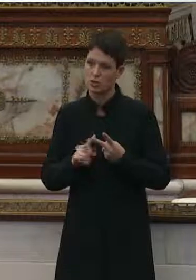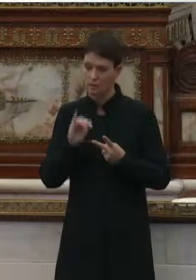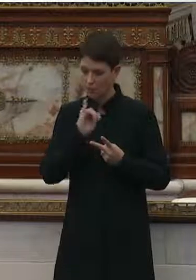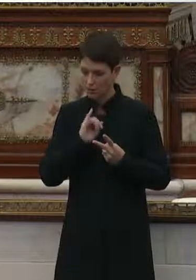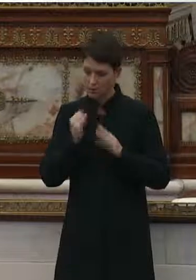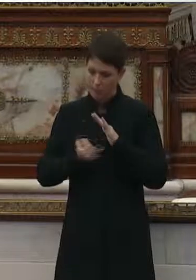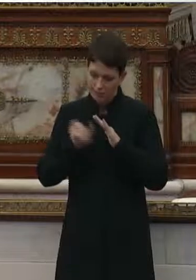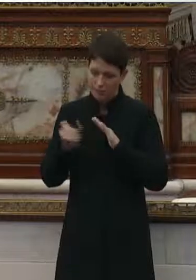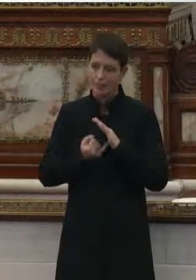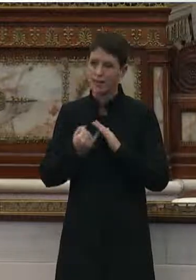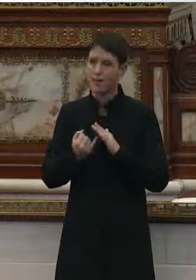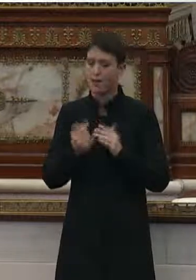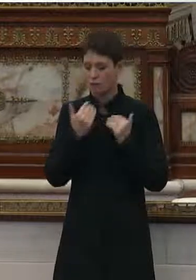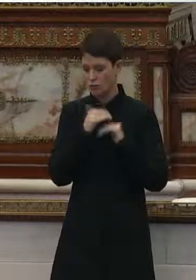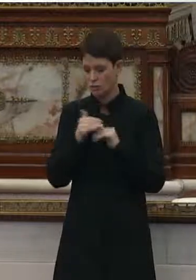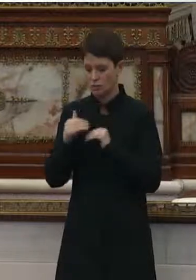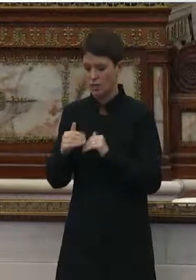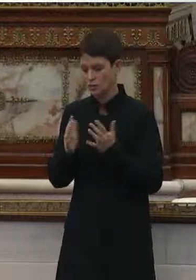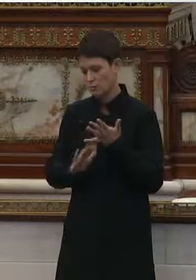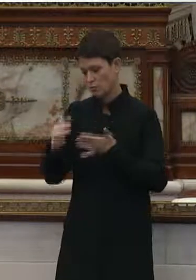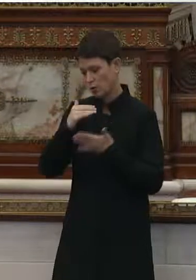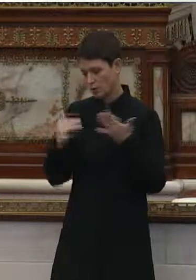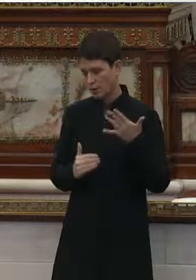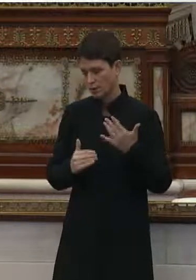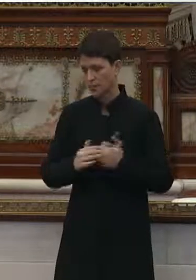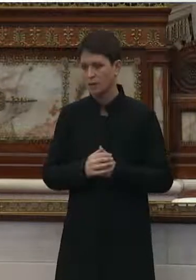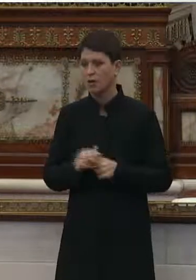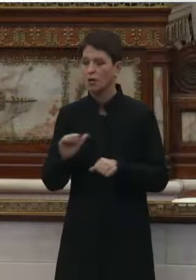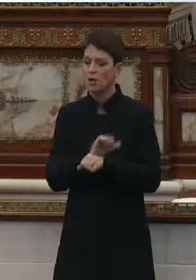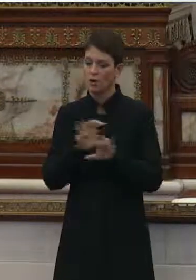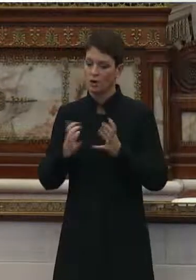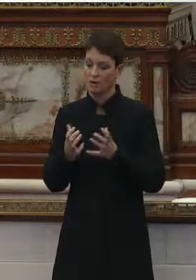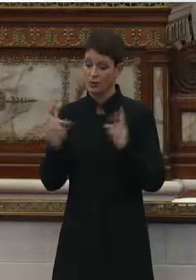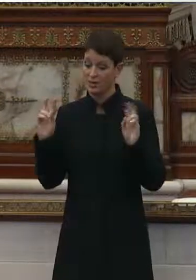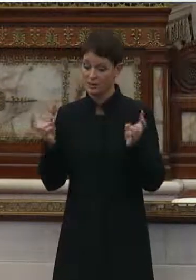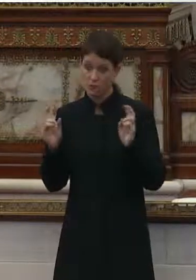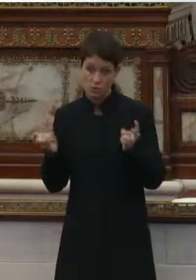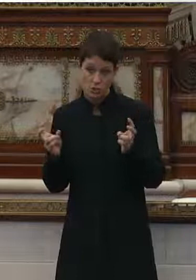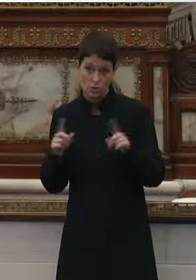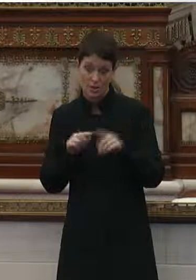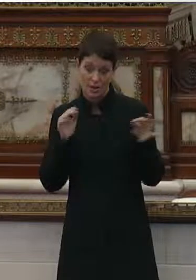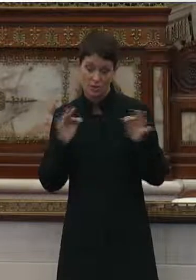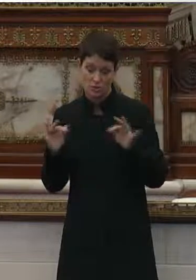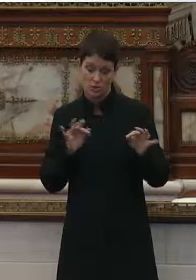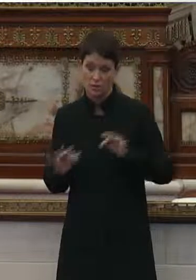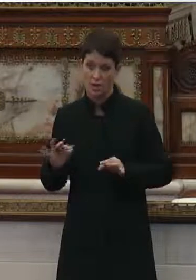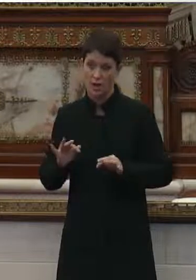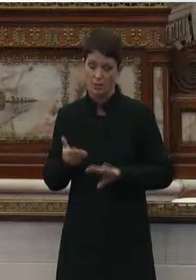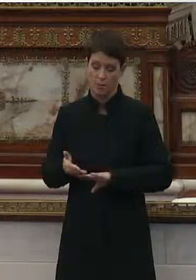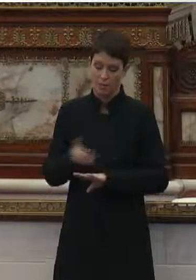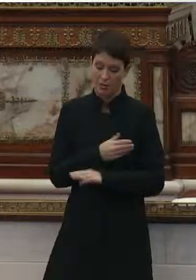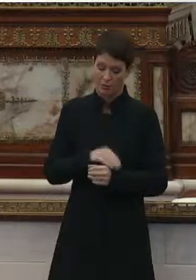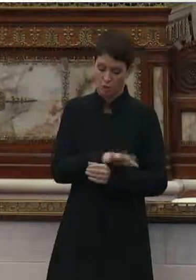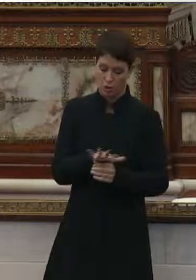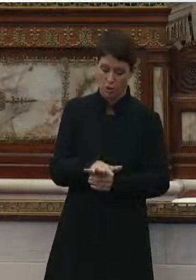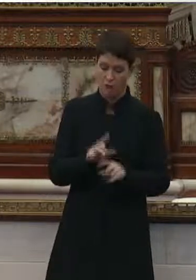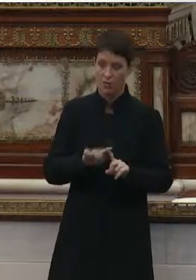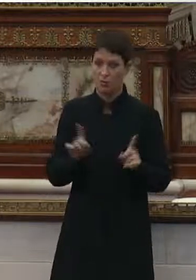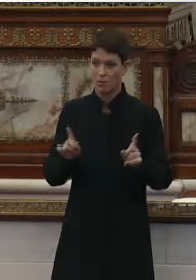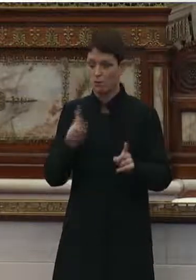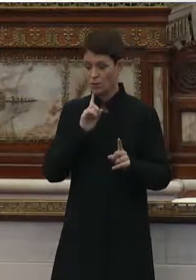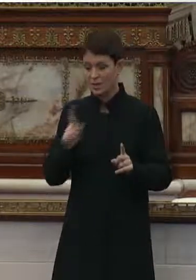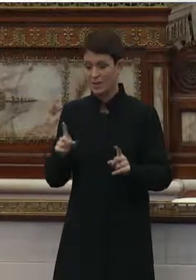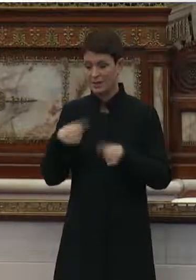protocols. So the workforce issues, as described, predate COVID, but certainly has